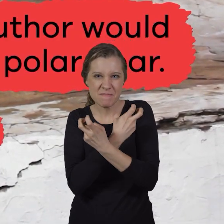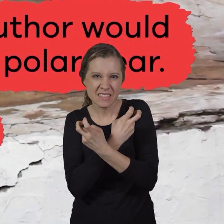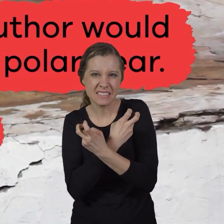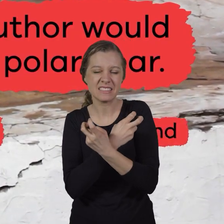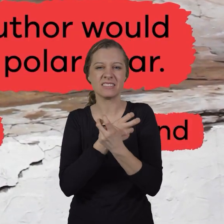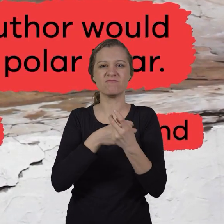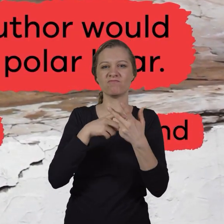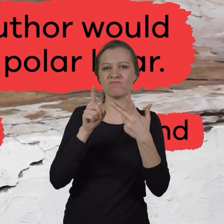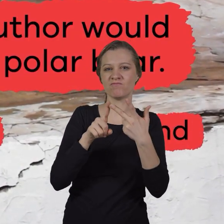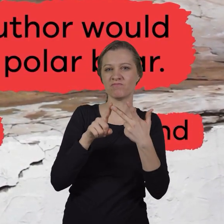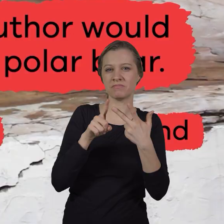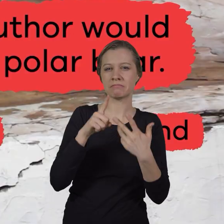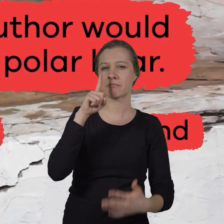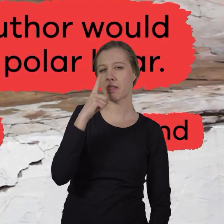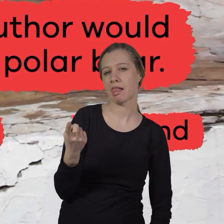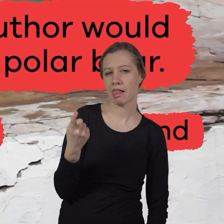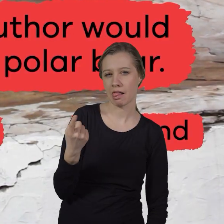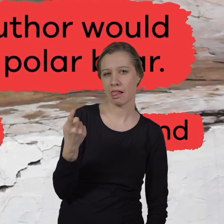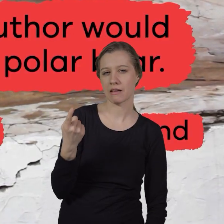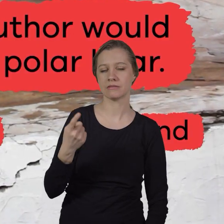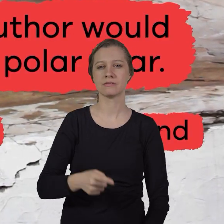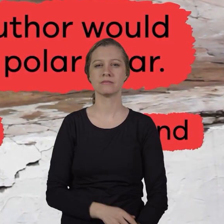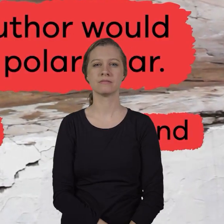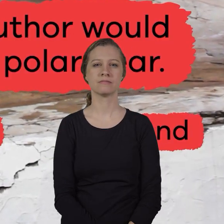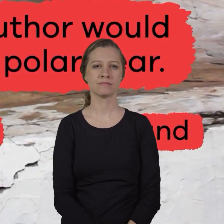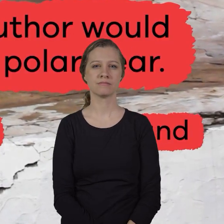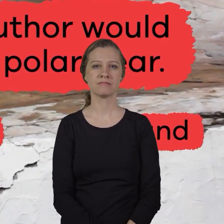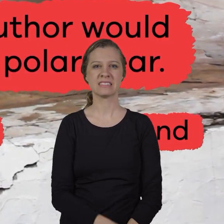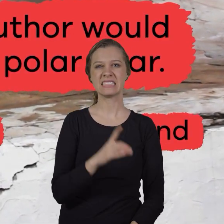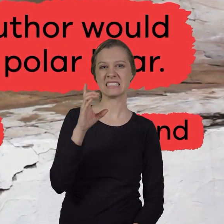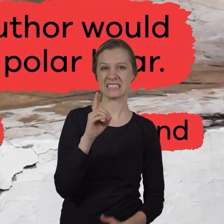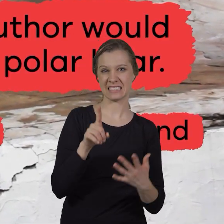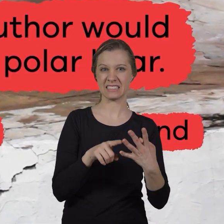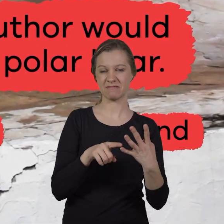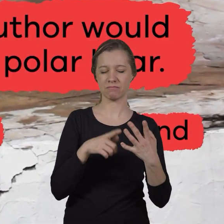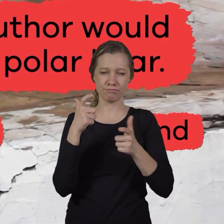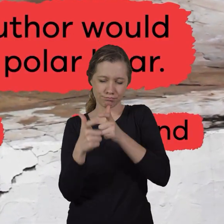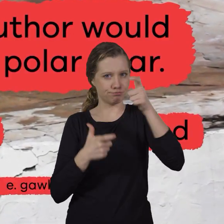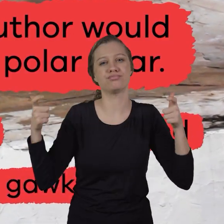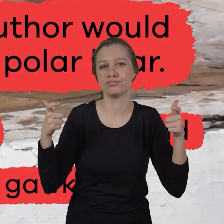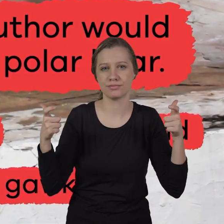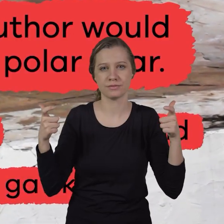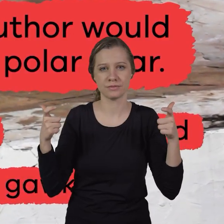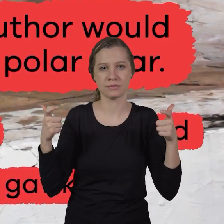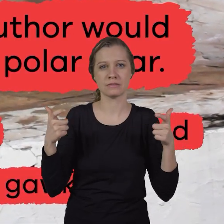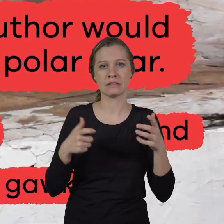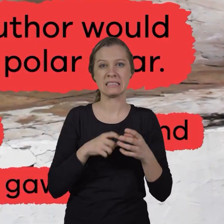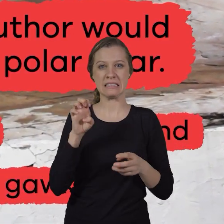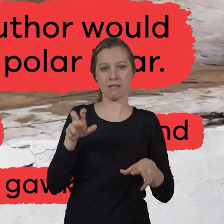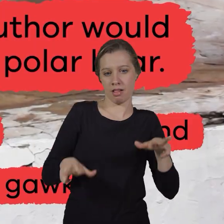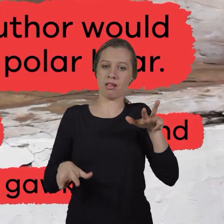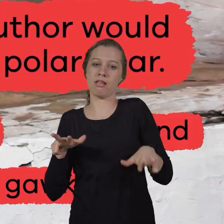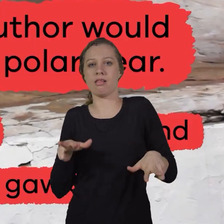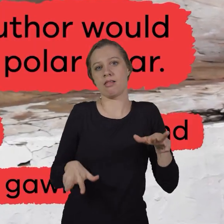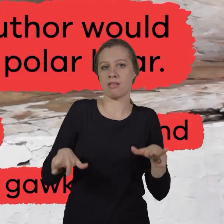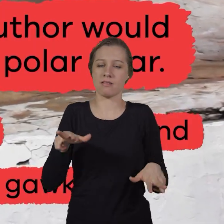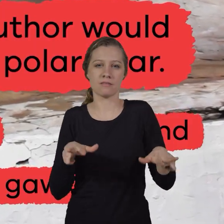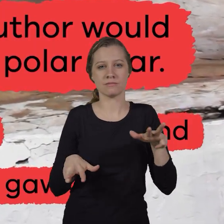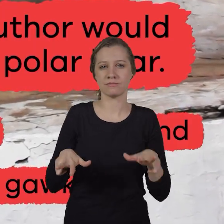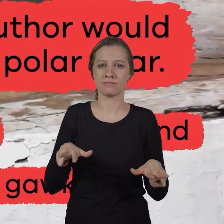Venomous C. Bland D. Enormous E. Gawky